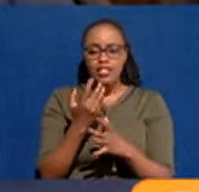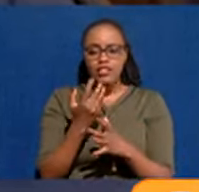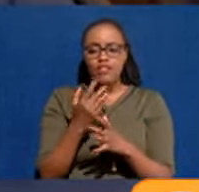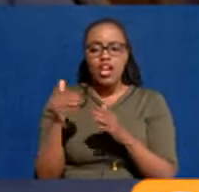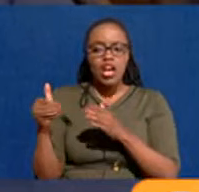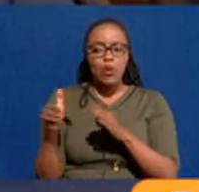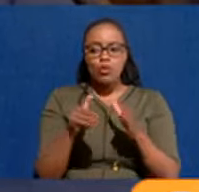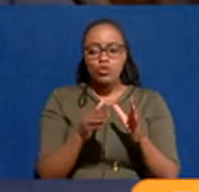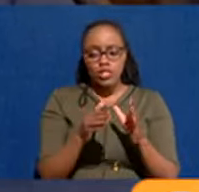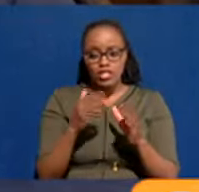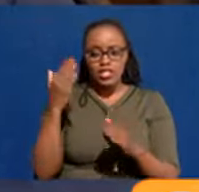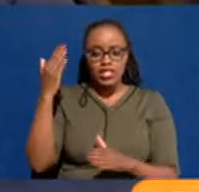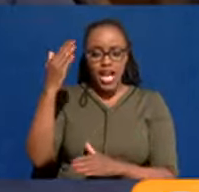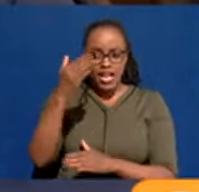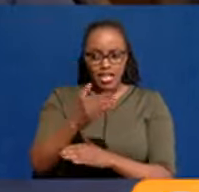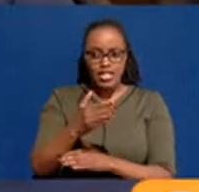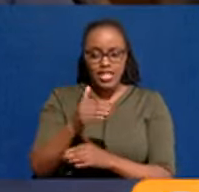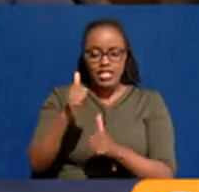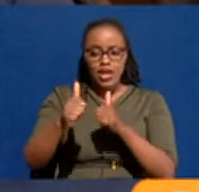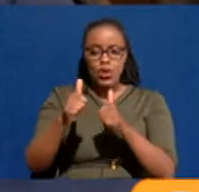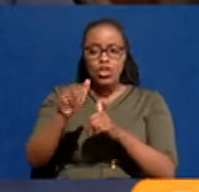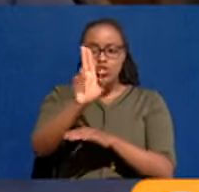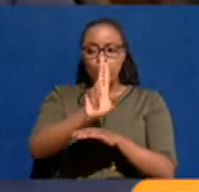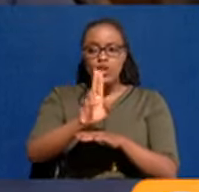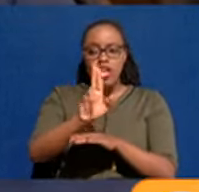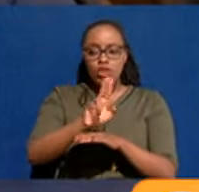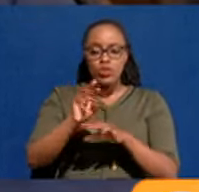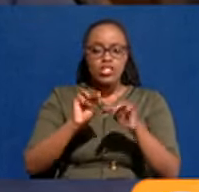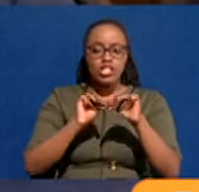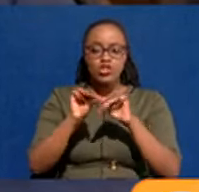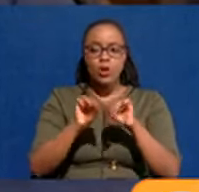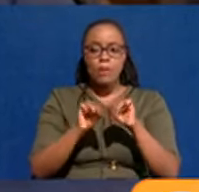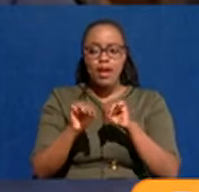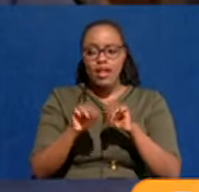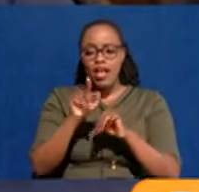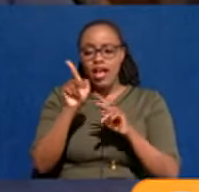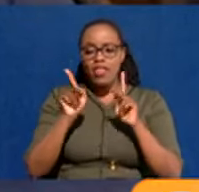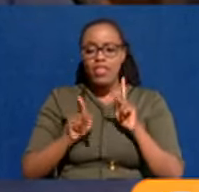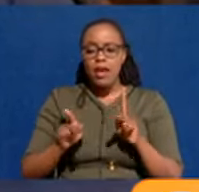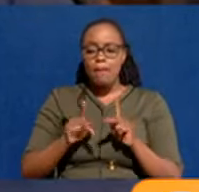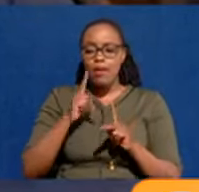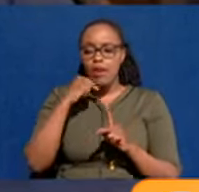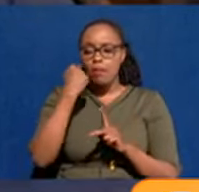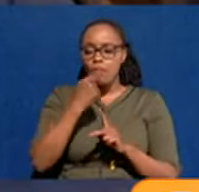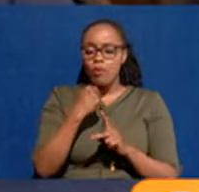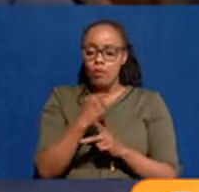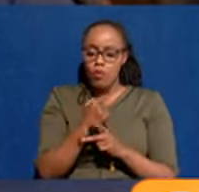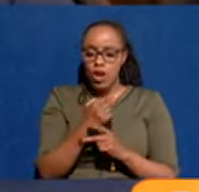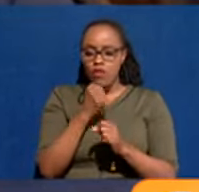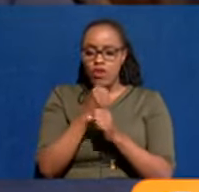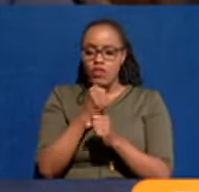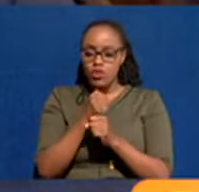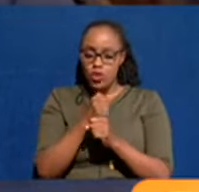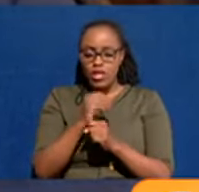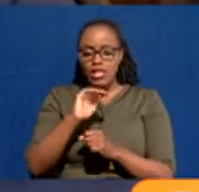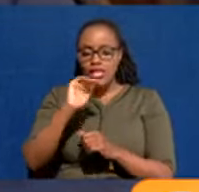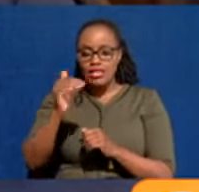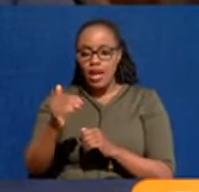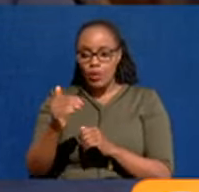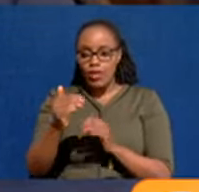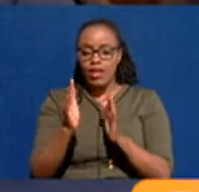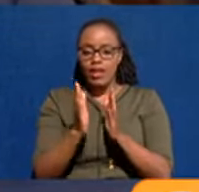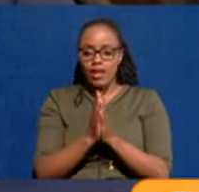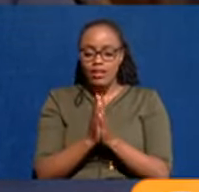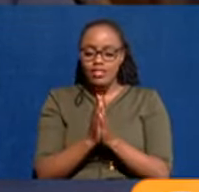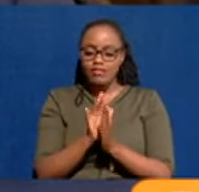Opportunities Directory, which we are using to manage the people who do informal trading in the city. And